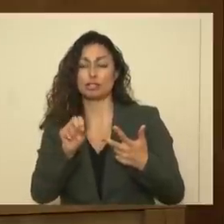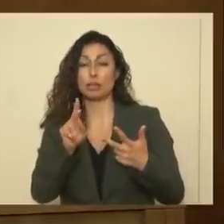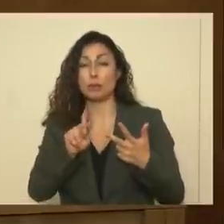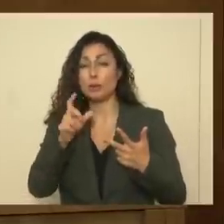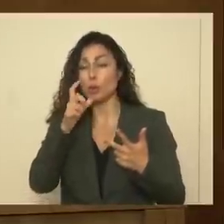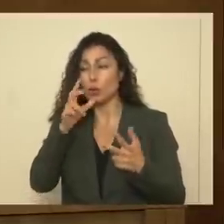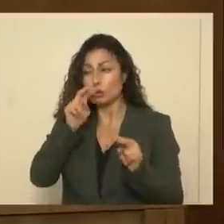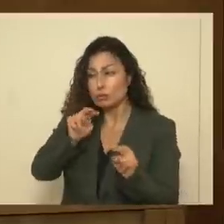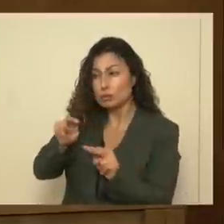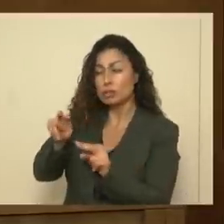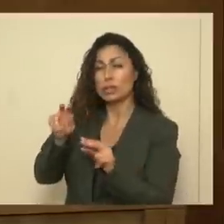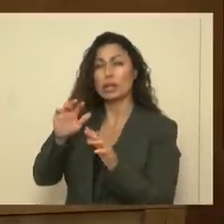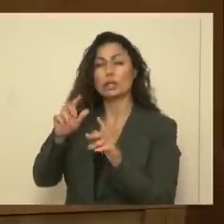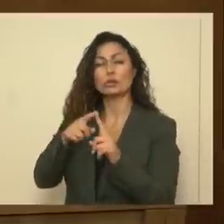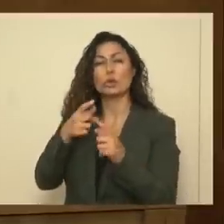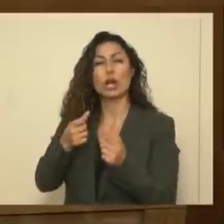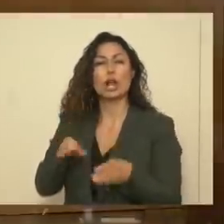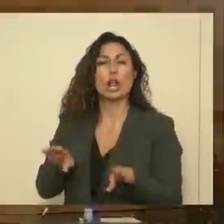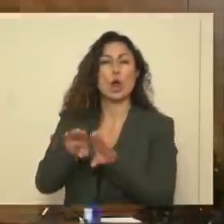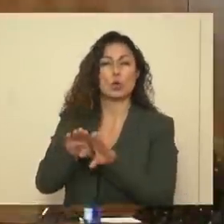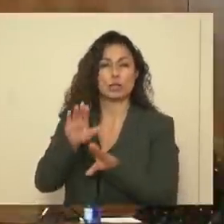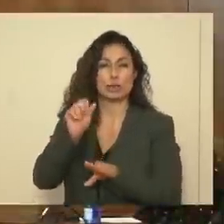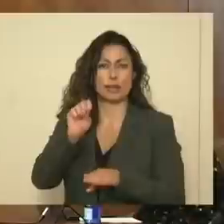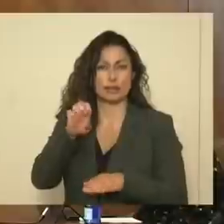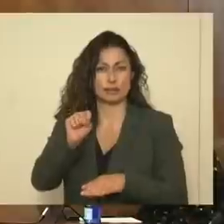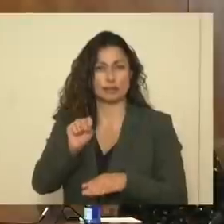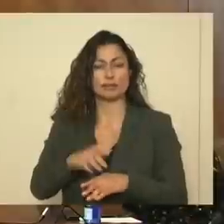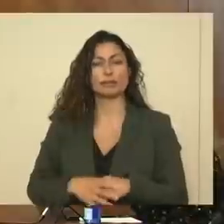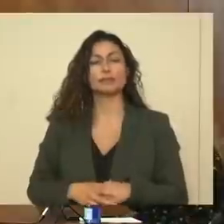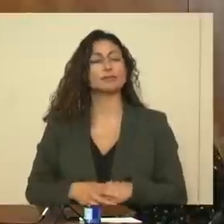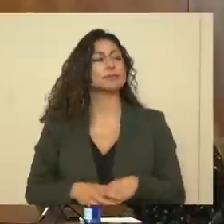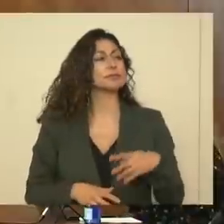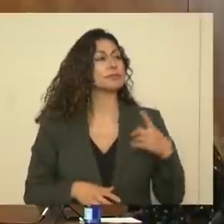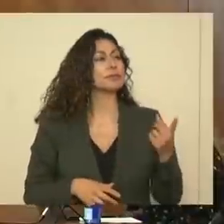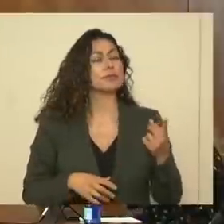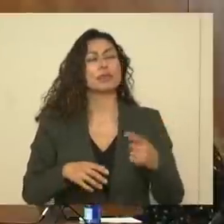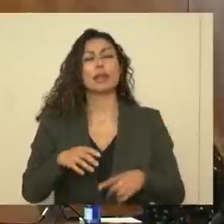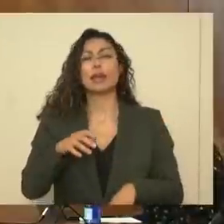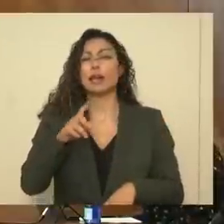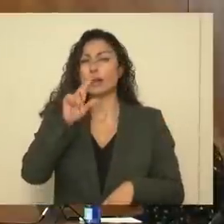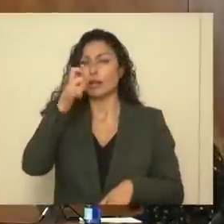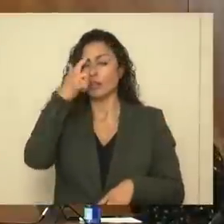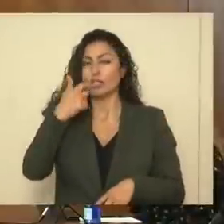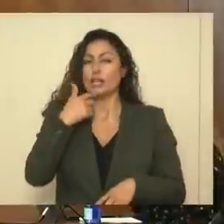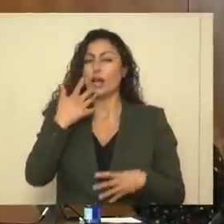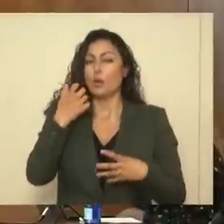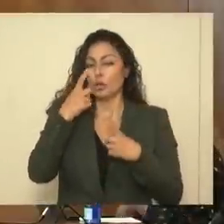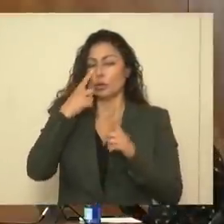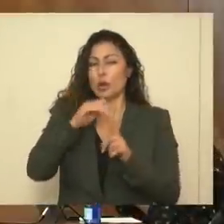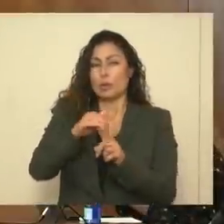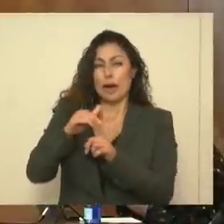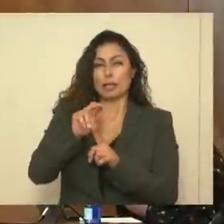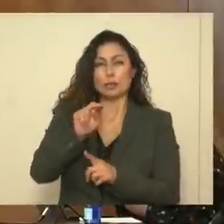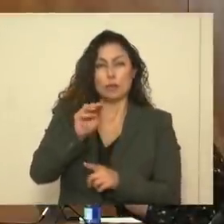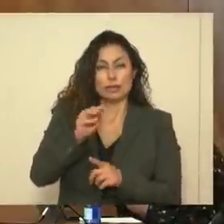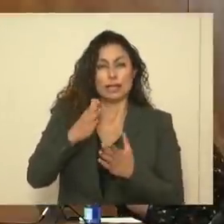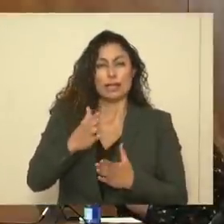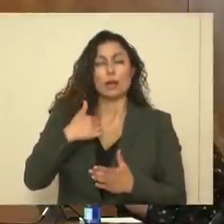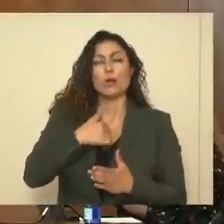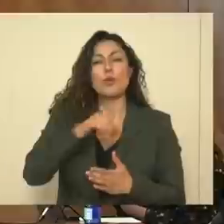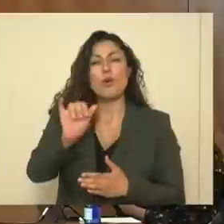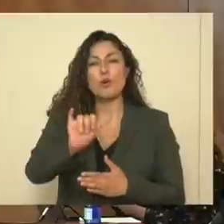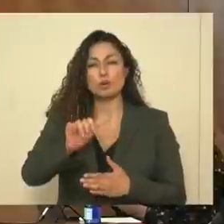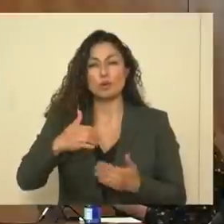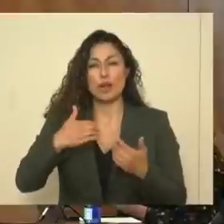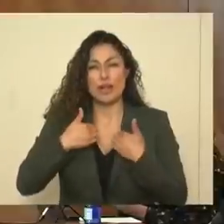close some of these cases. Thank you. I don't know if the secretary has anything to add, but as she does, I also want to remind New Mexicans that we also